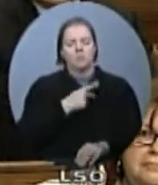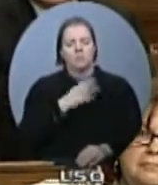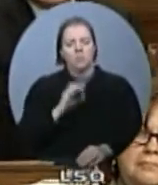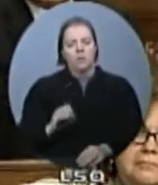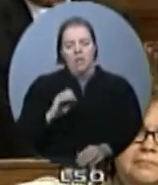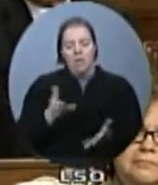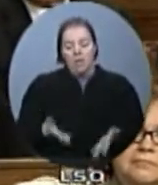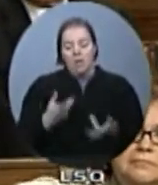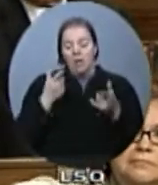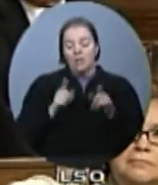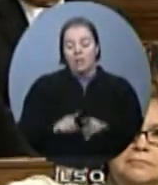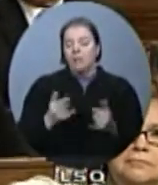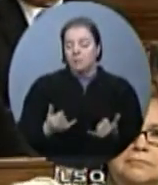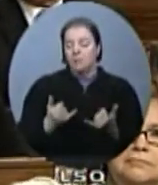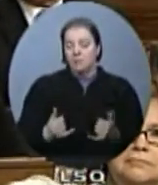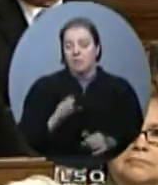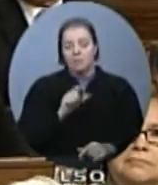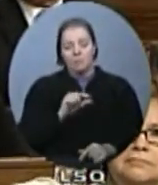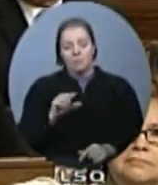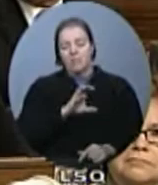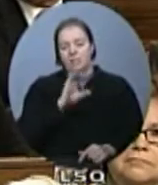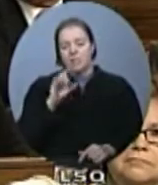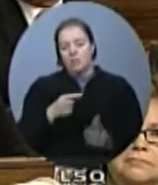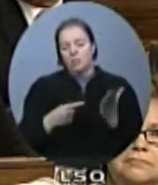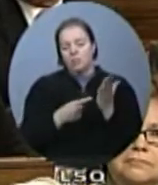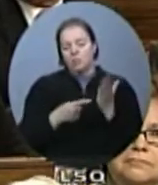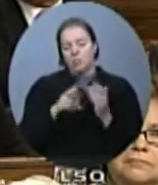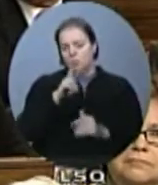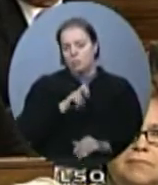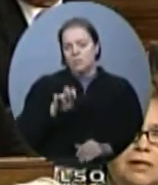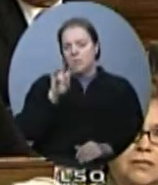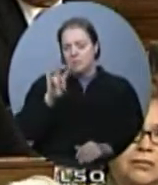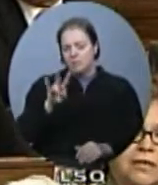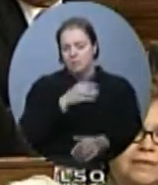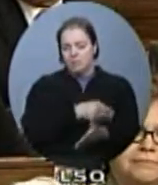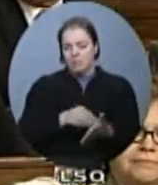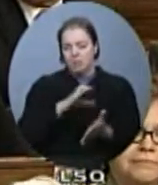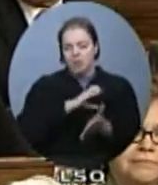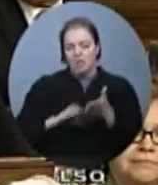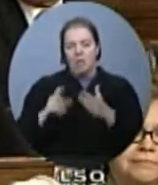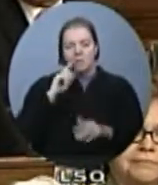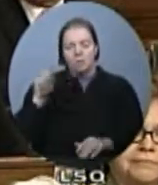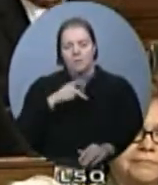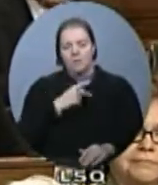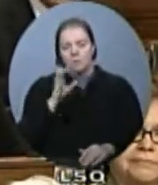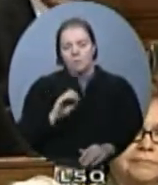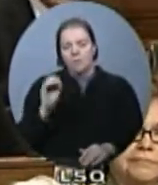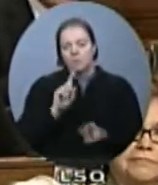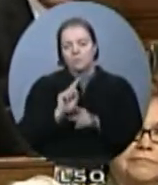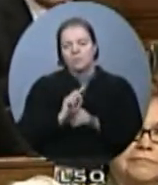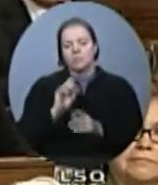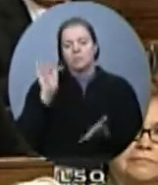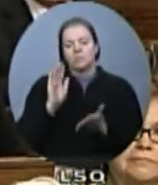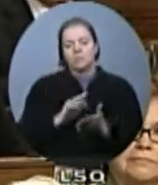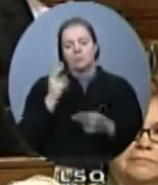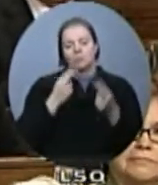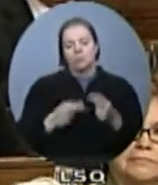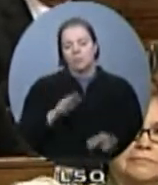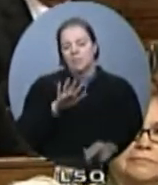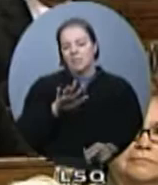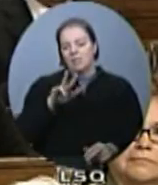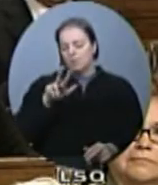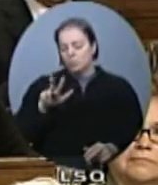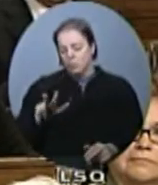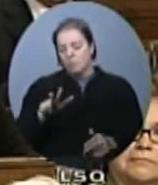government owes Ontario $207 million. And of the $53 million cuts, $43 million are